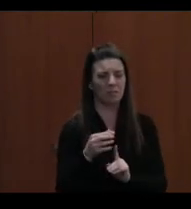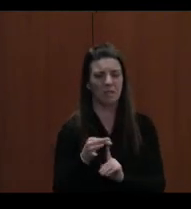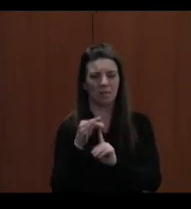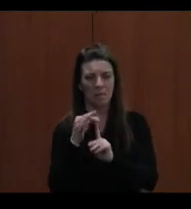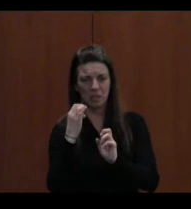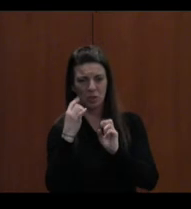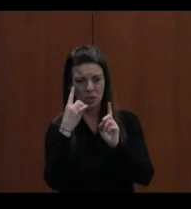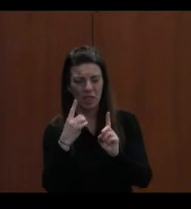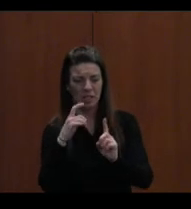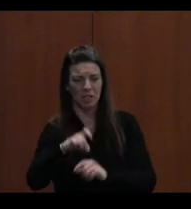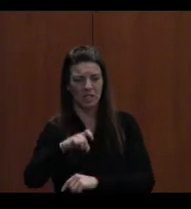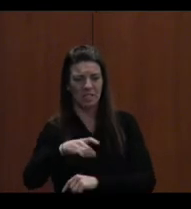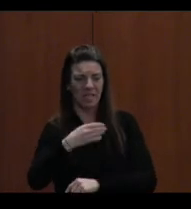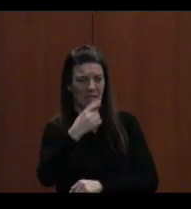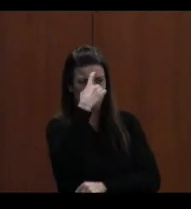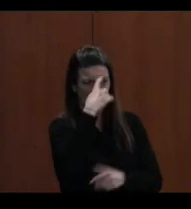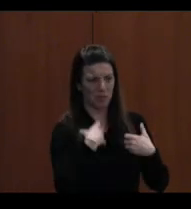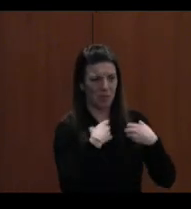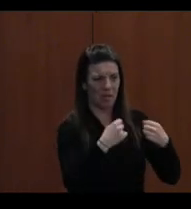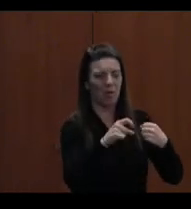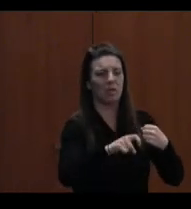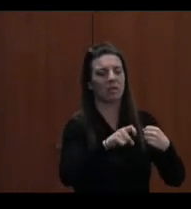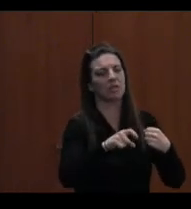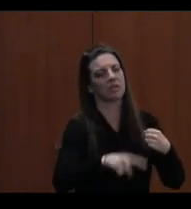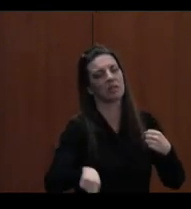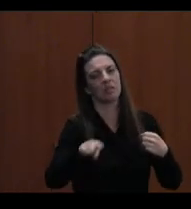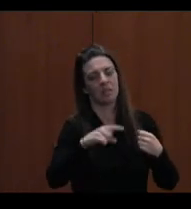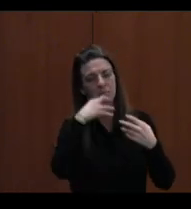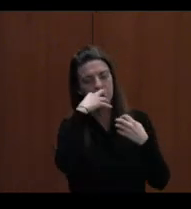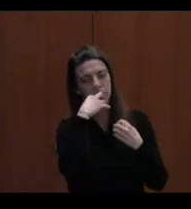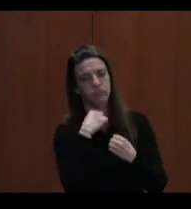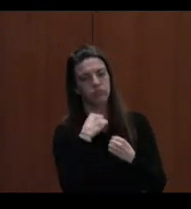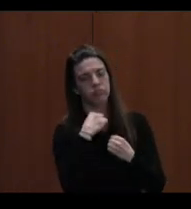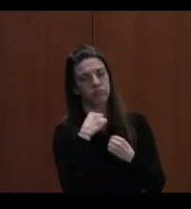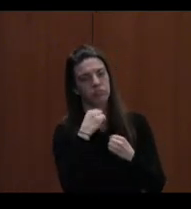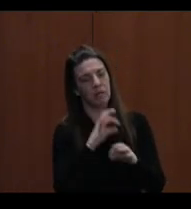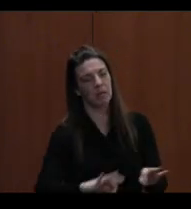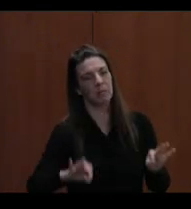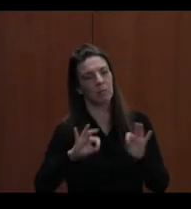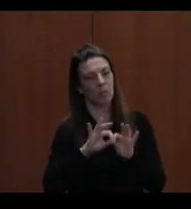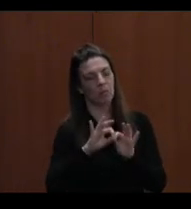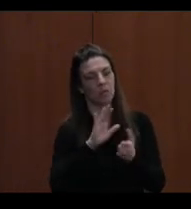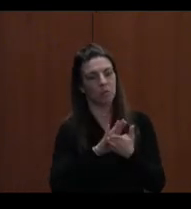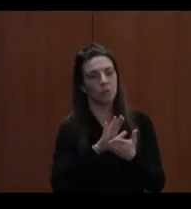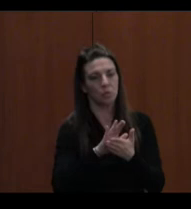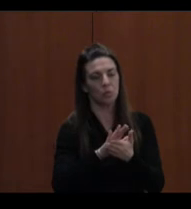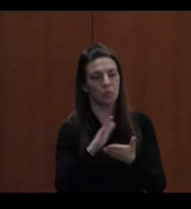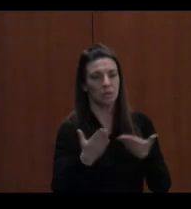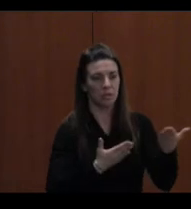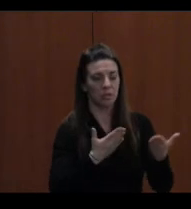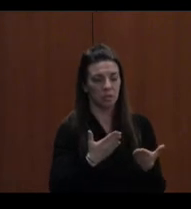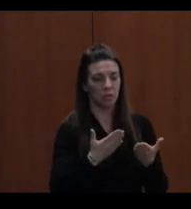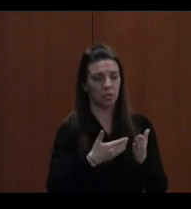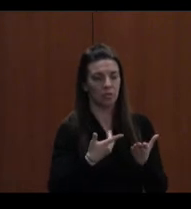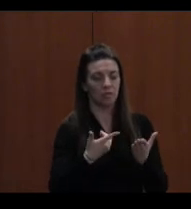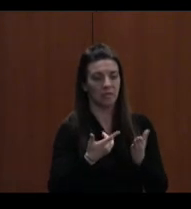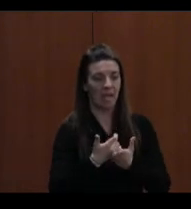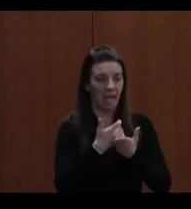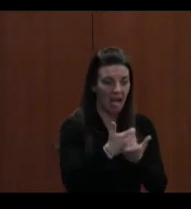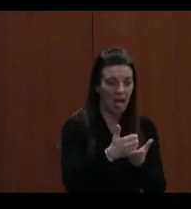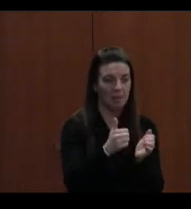mental health needs. They are a valuable resource to the schools they serve lending their clinical expertise in a variety of settings.